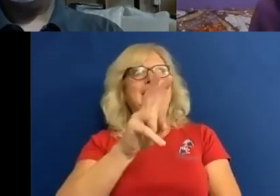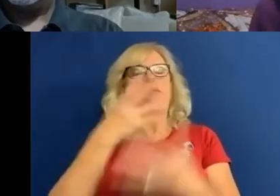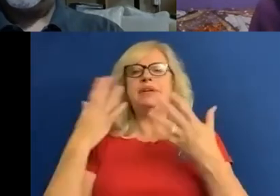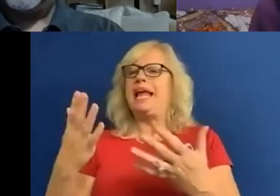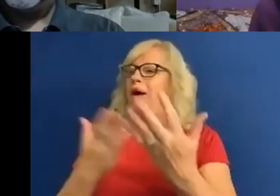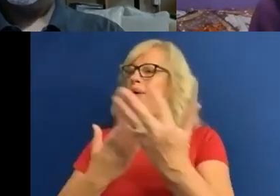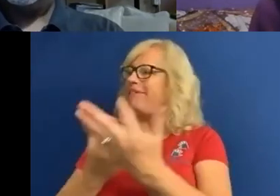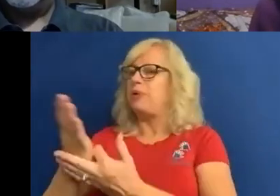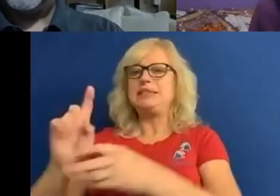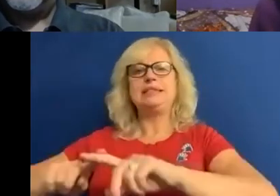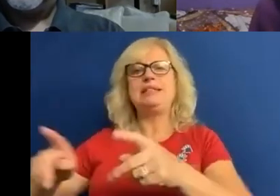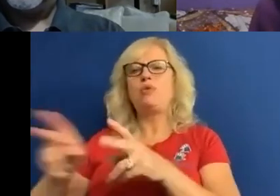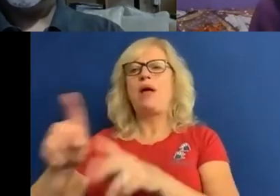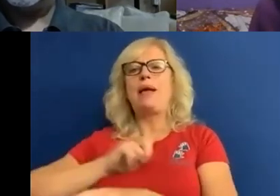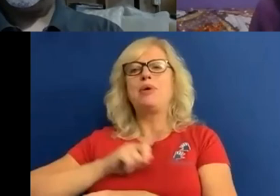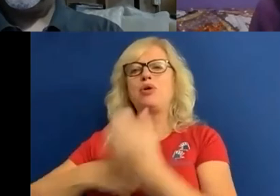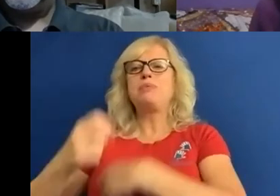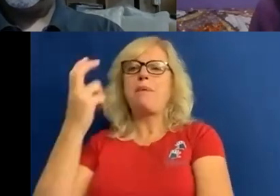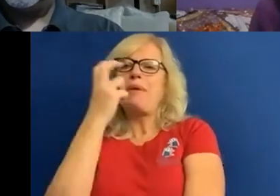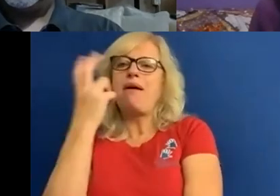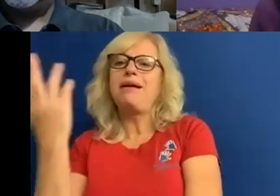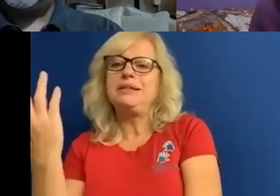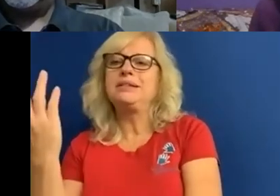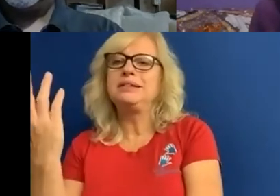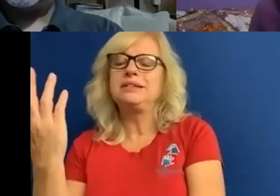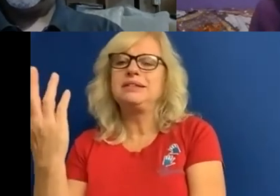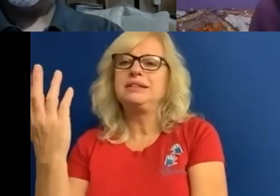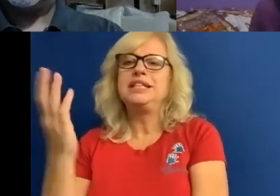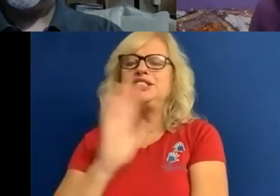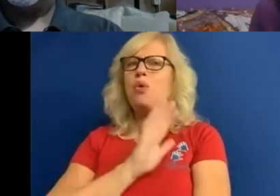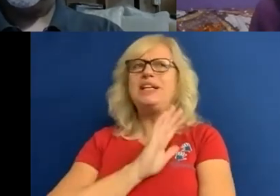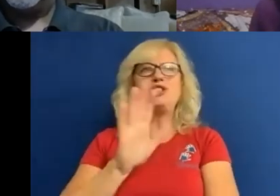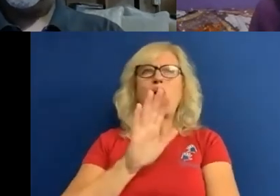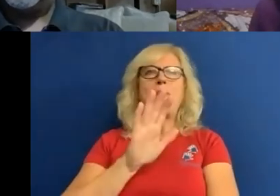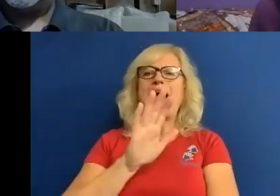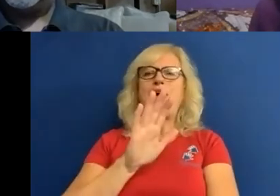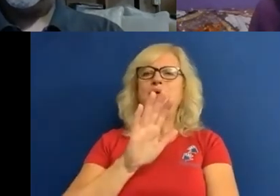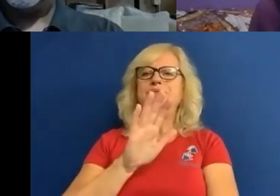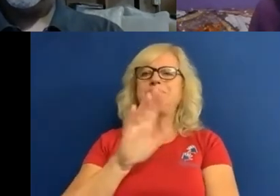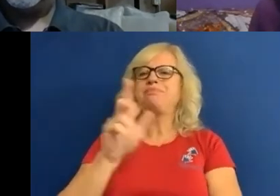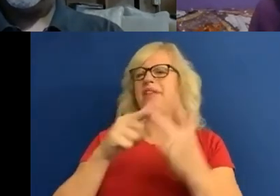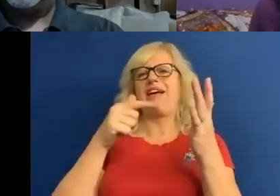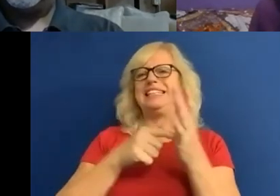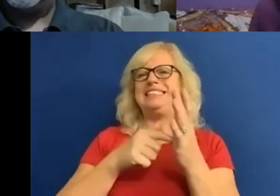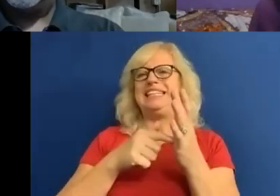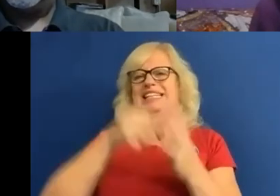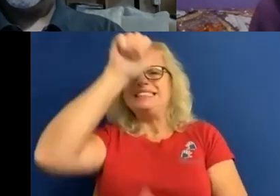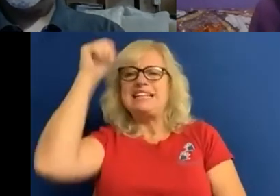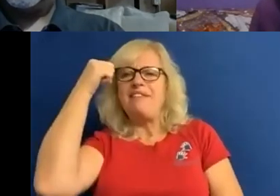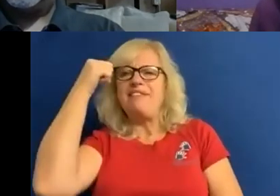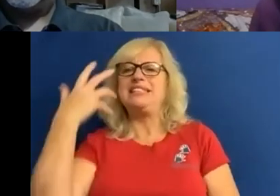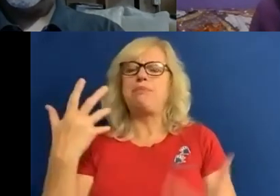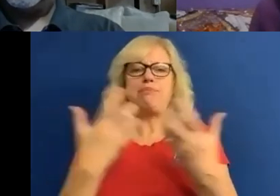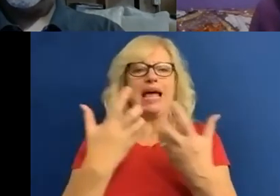different way. So I think it's not so much about the not being tech savvy it's about how intuitive the technology